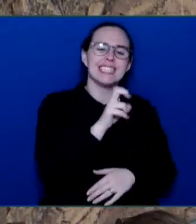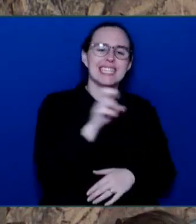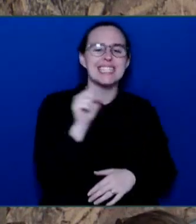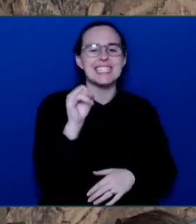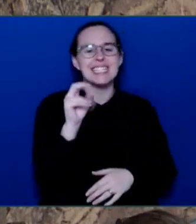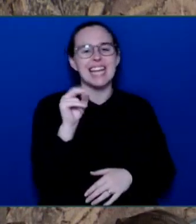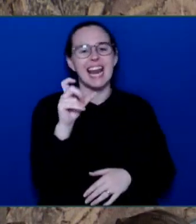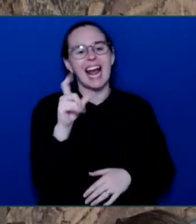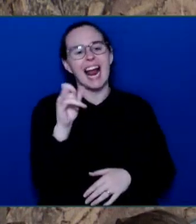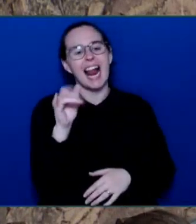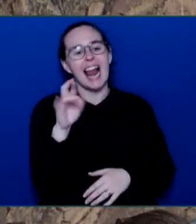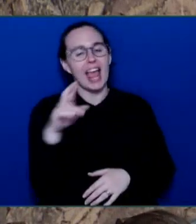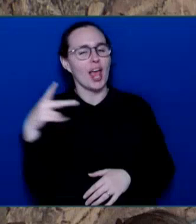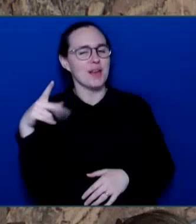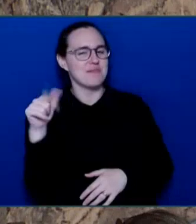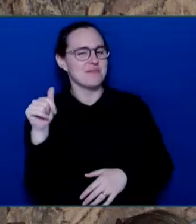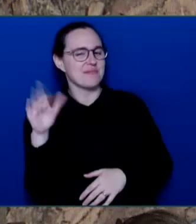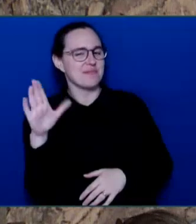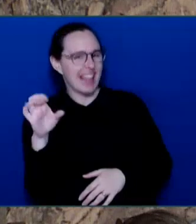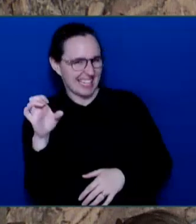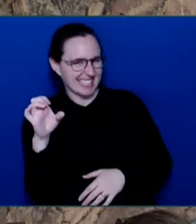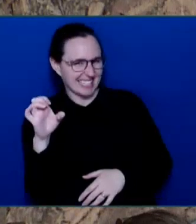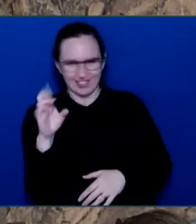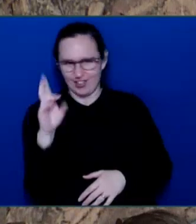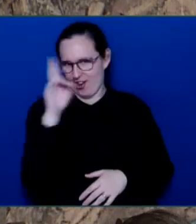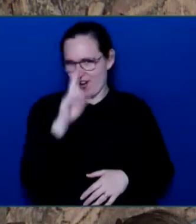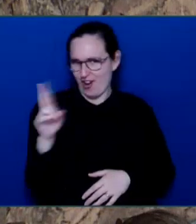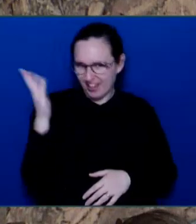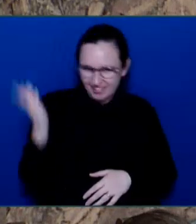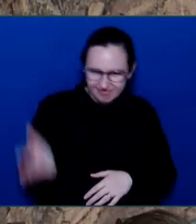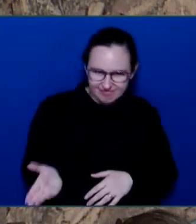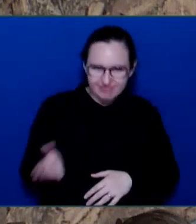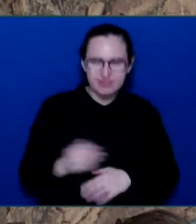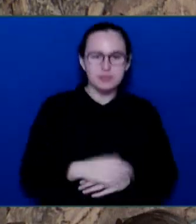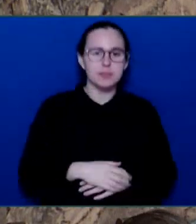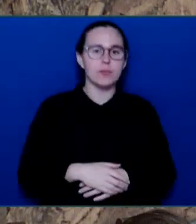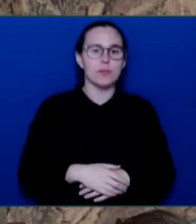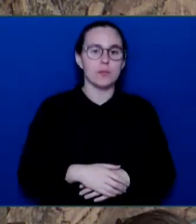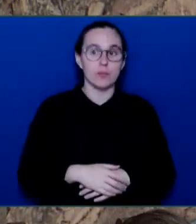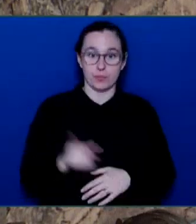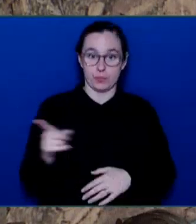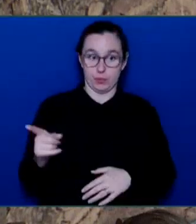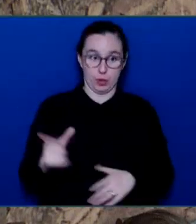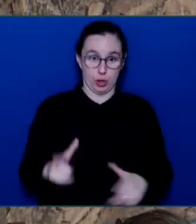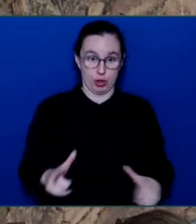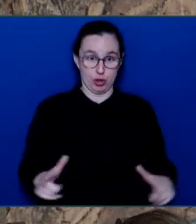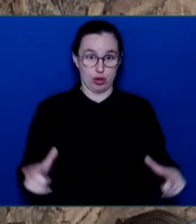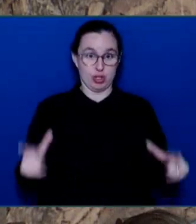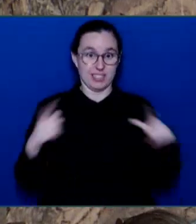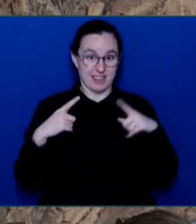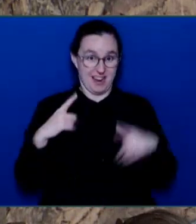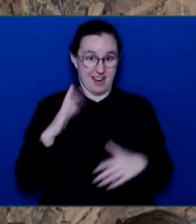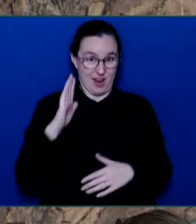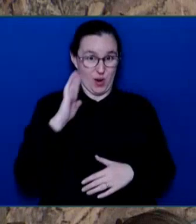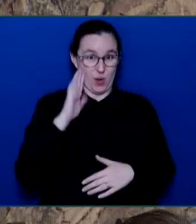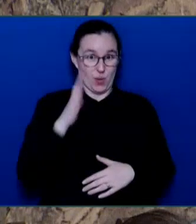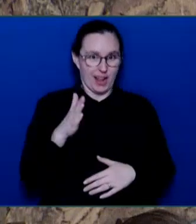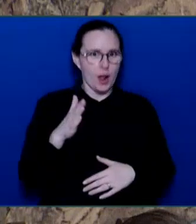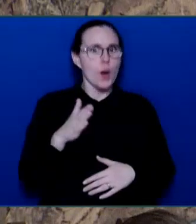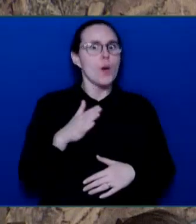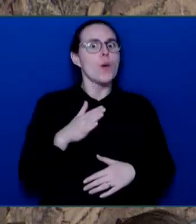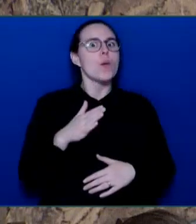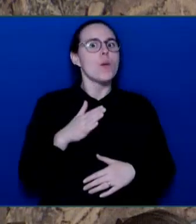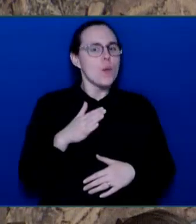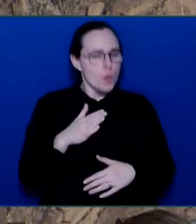Sinclair's retirement extends beyond this game. It resonates the values of perseverance, excellence, and the pursuit of one's dreams.